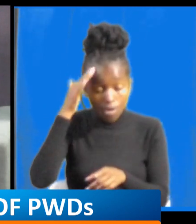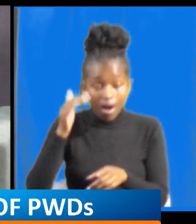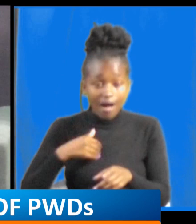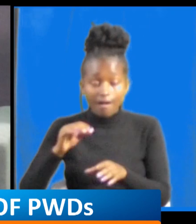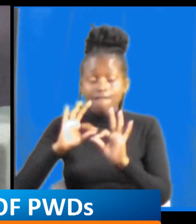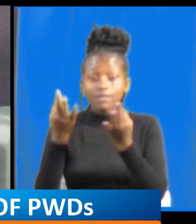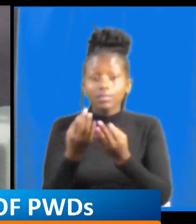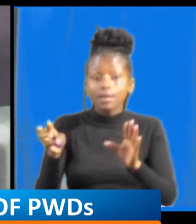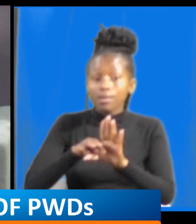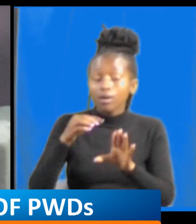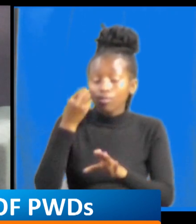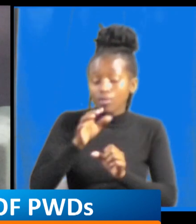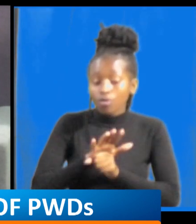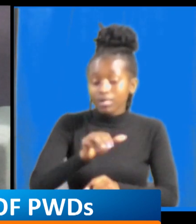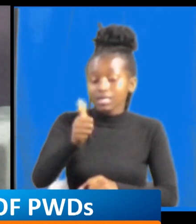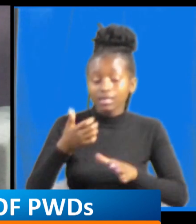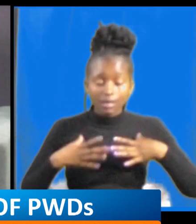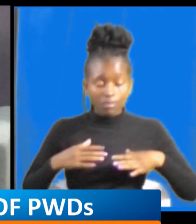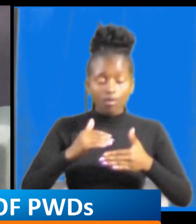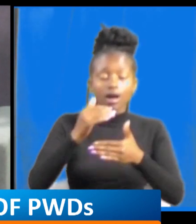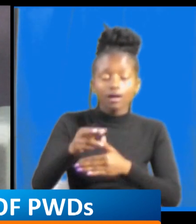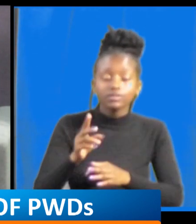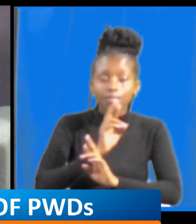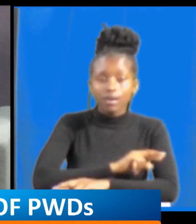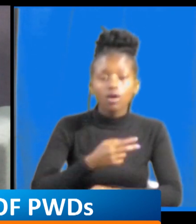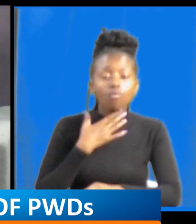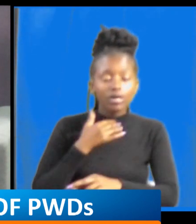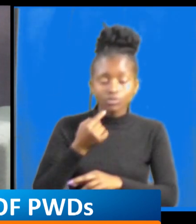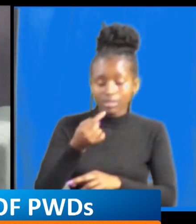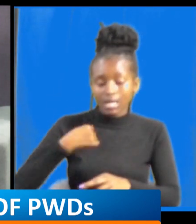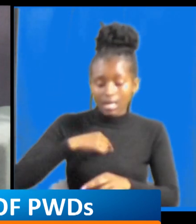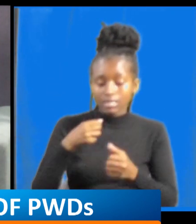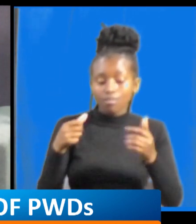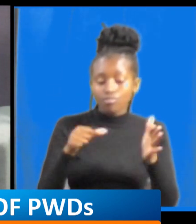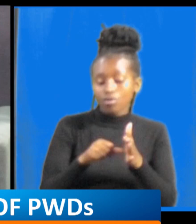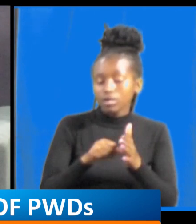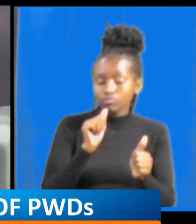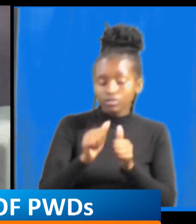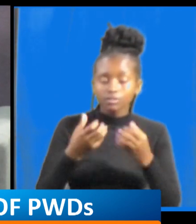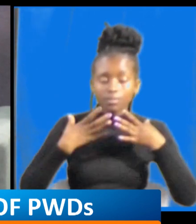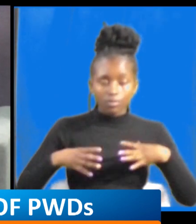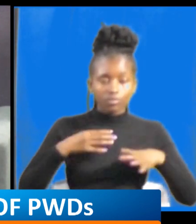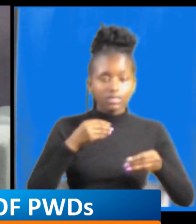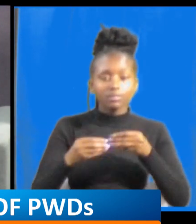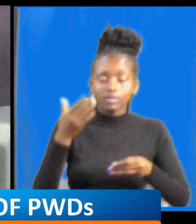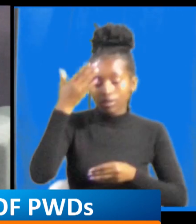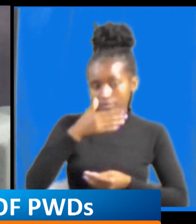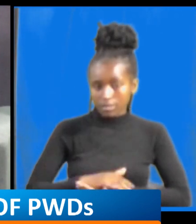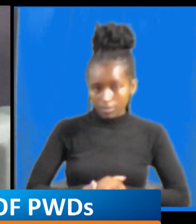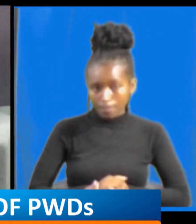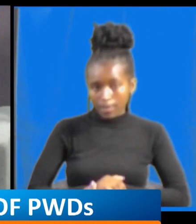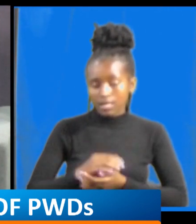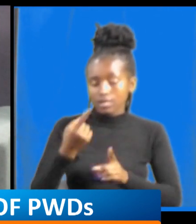so we are going to find out after the breakout which shall have a bit what are some of the core problems that persons with disability are facing what are